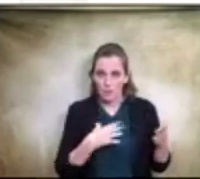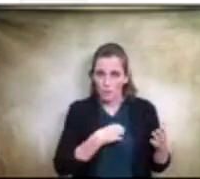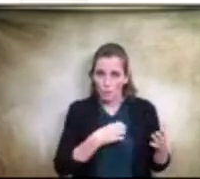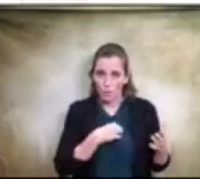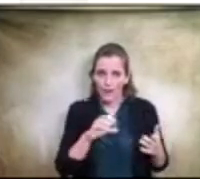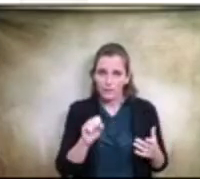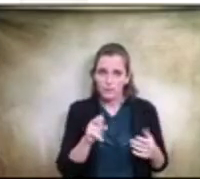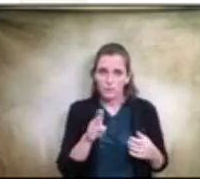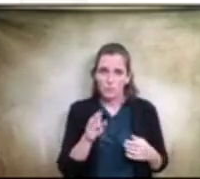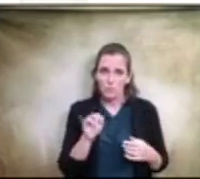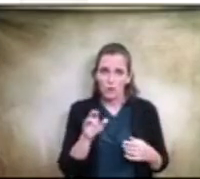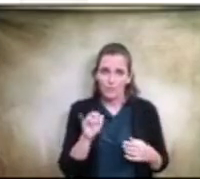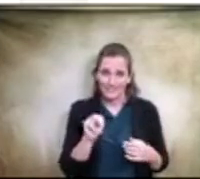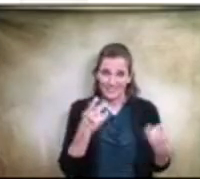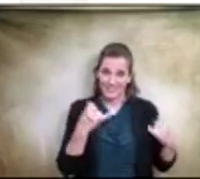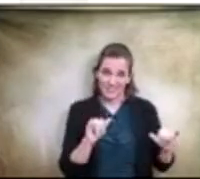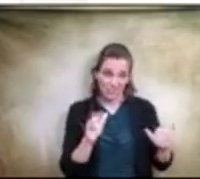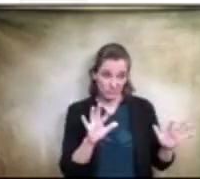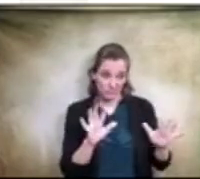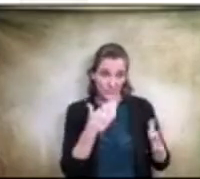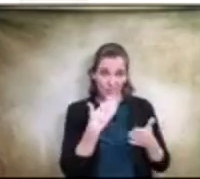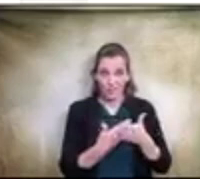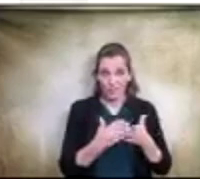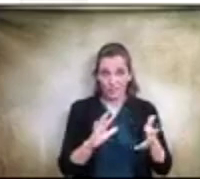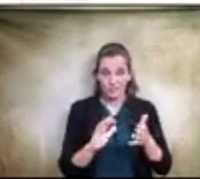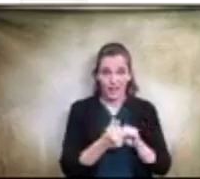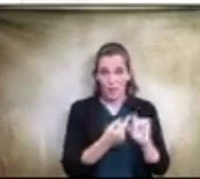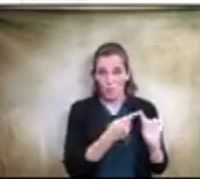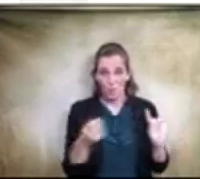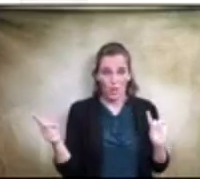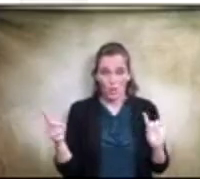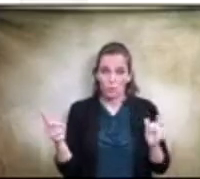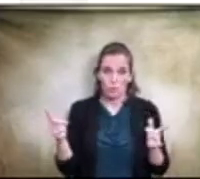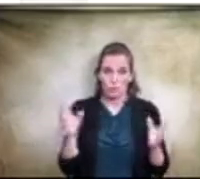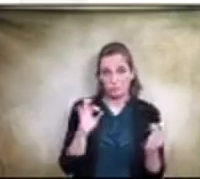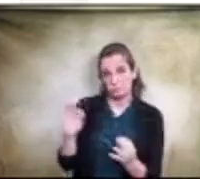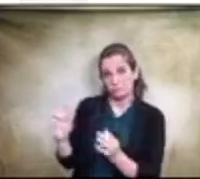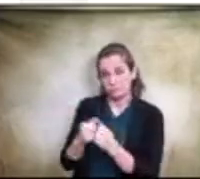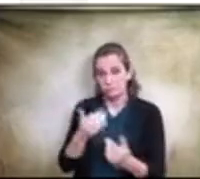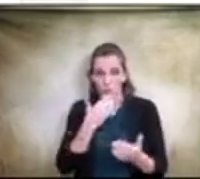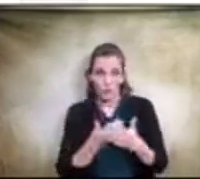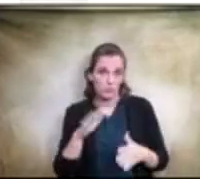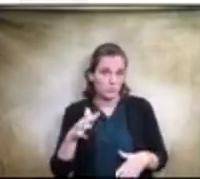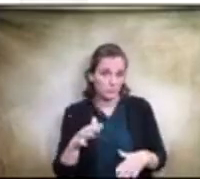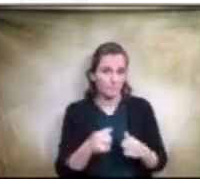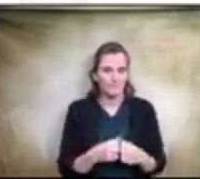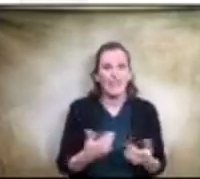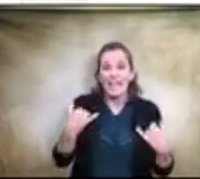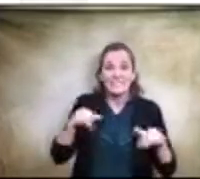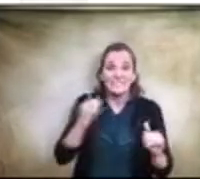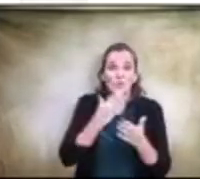good condition how's how are those they are still in good shape and i'll let miss fields